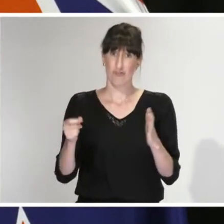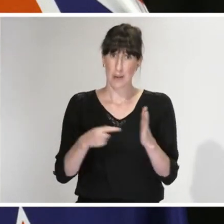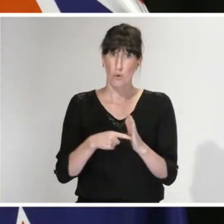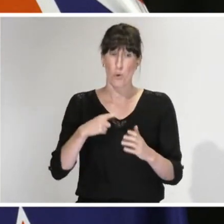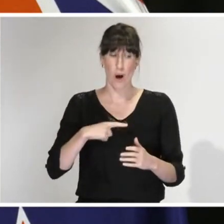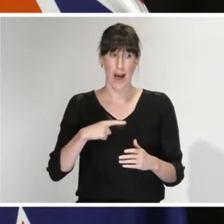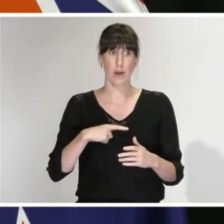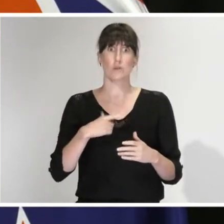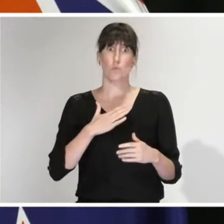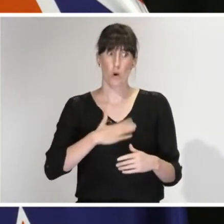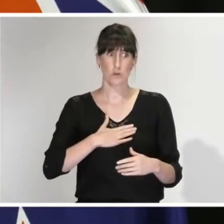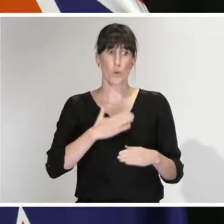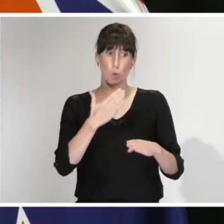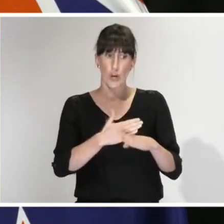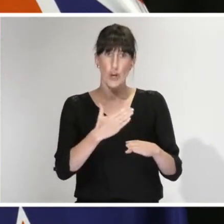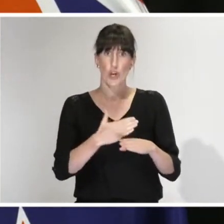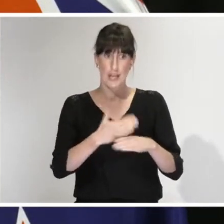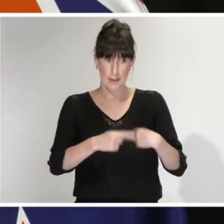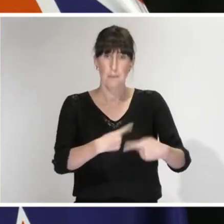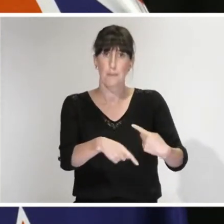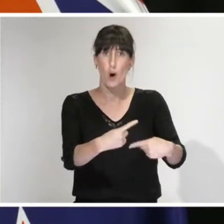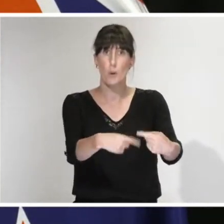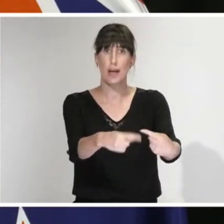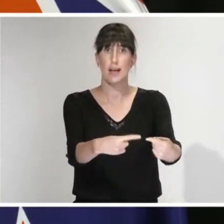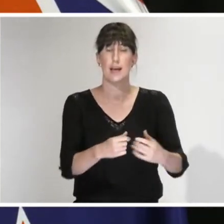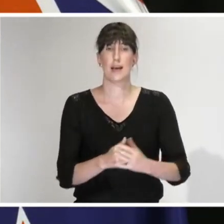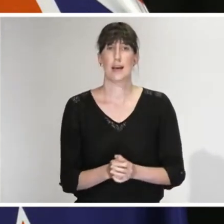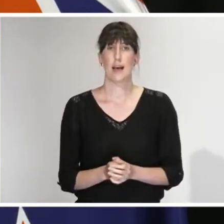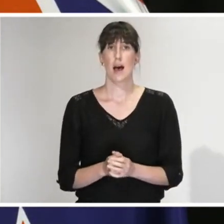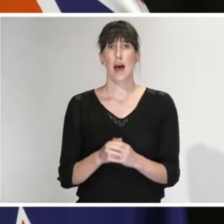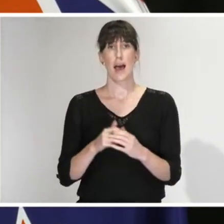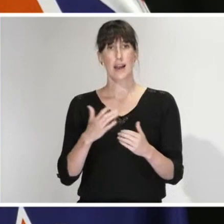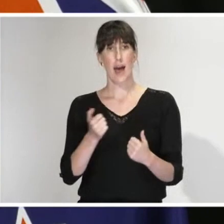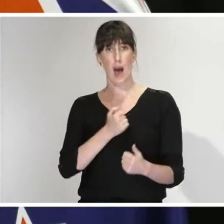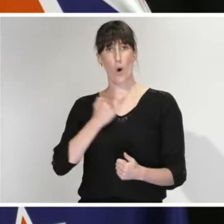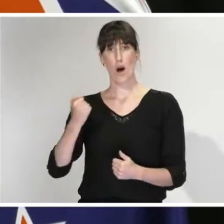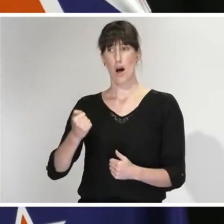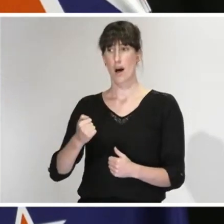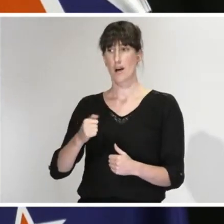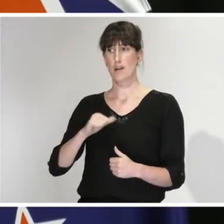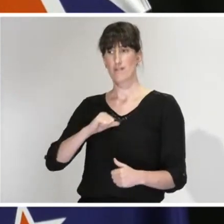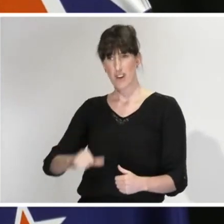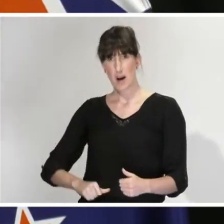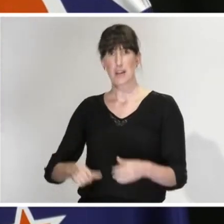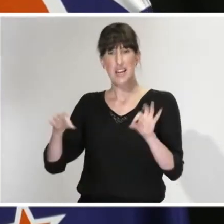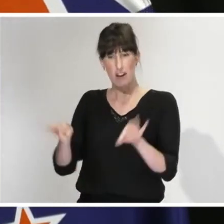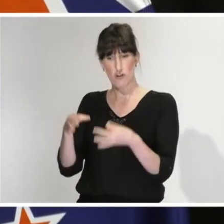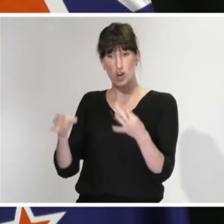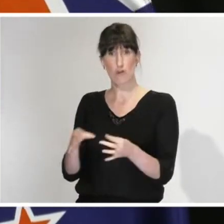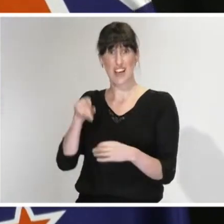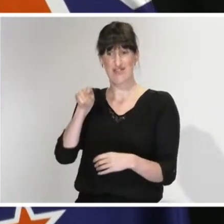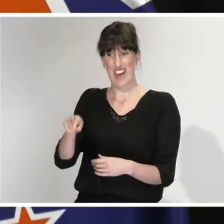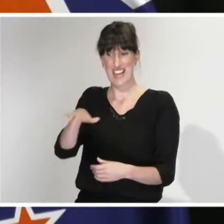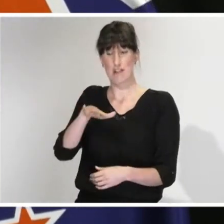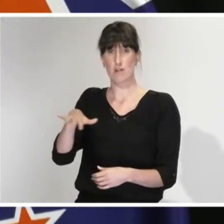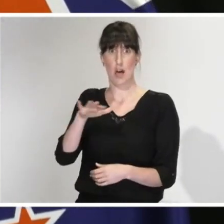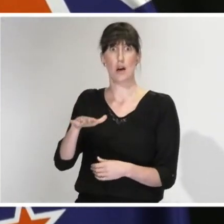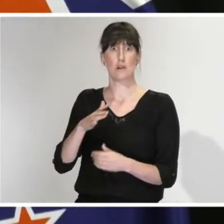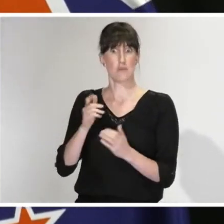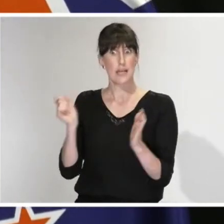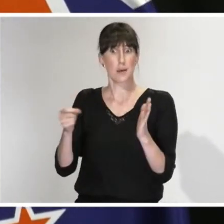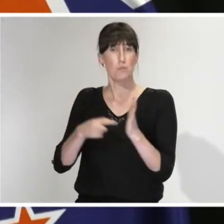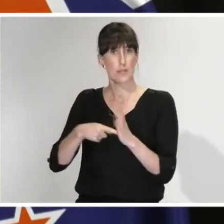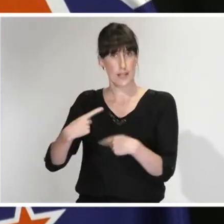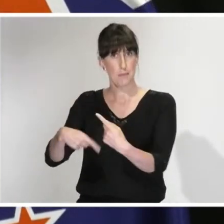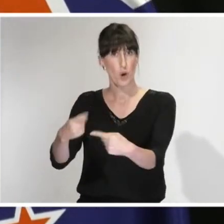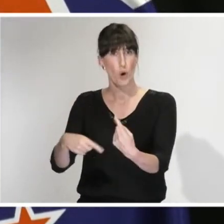There's another sector that's doing this alongside us and that is our primary sector. You will have seen earlier today that the Minister of Agriculture highlighted one